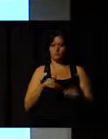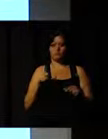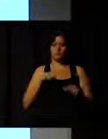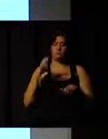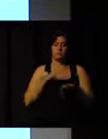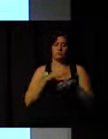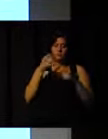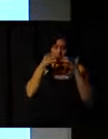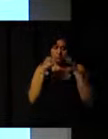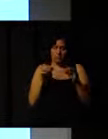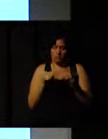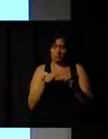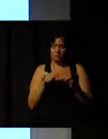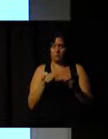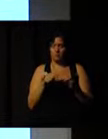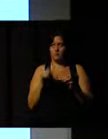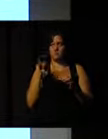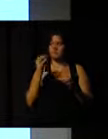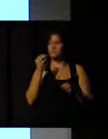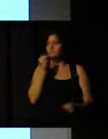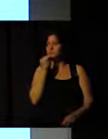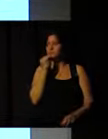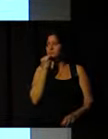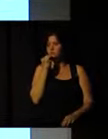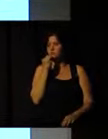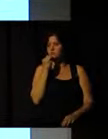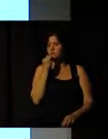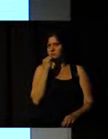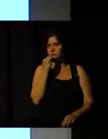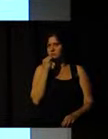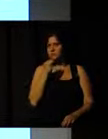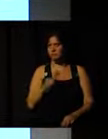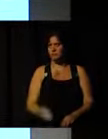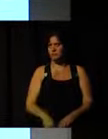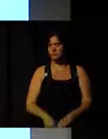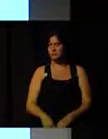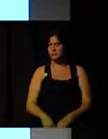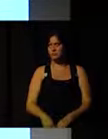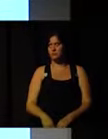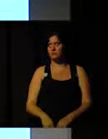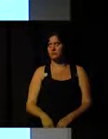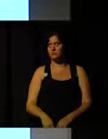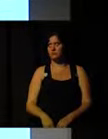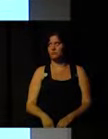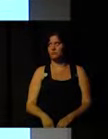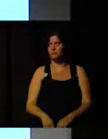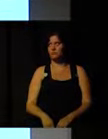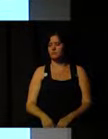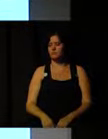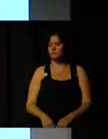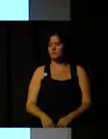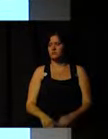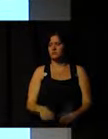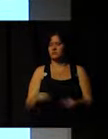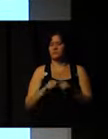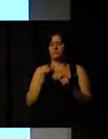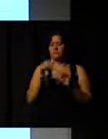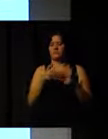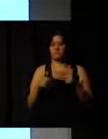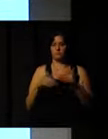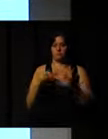of course, if we can manage to have this clear process of validation,